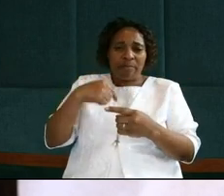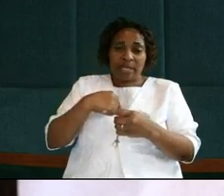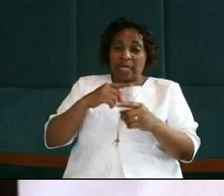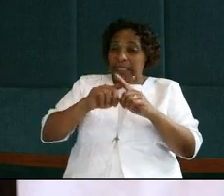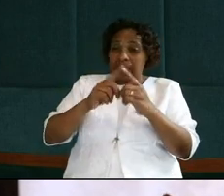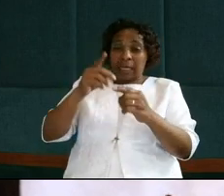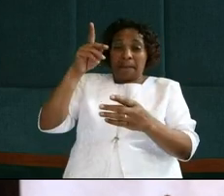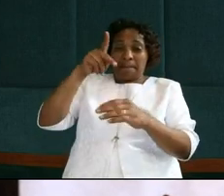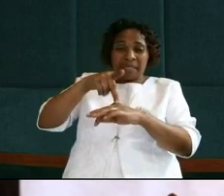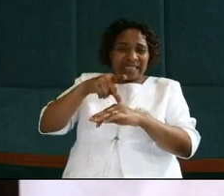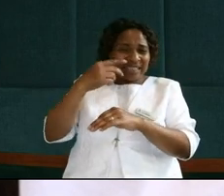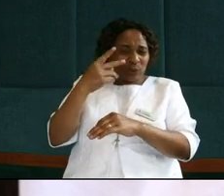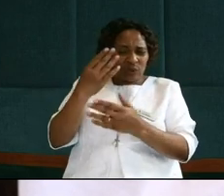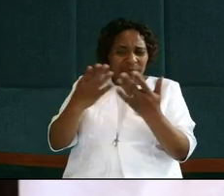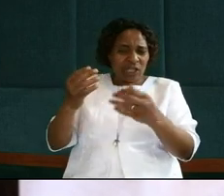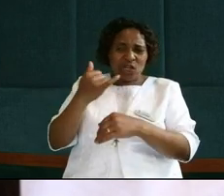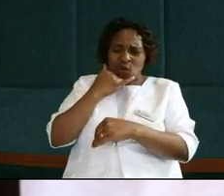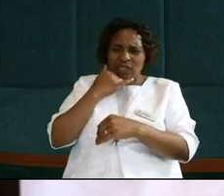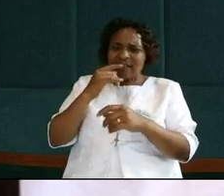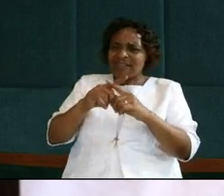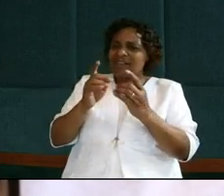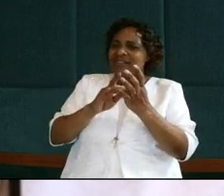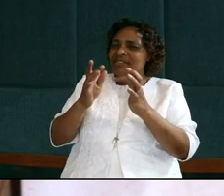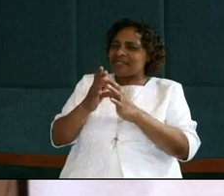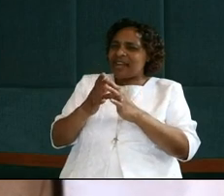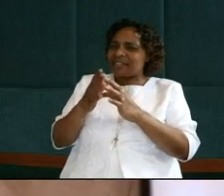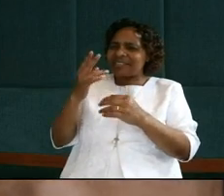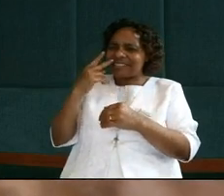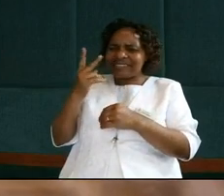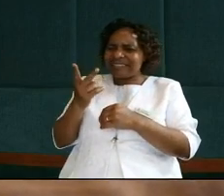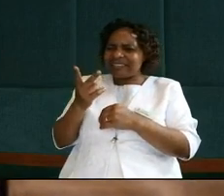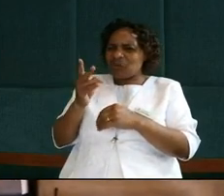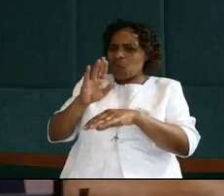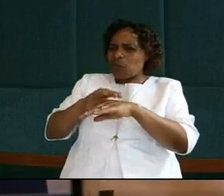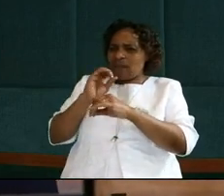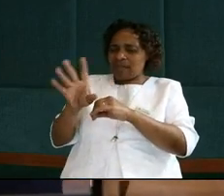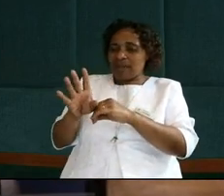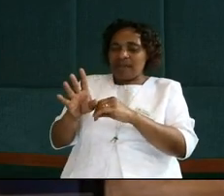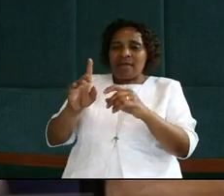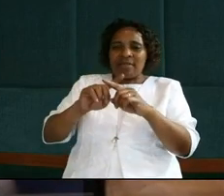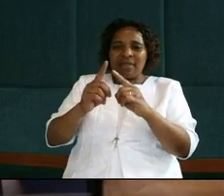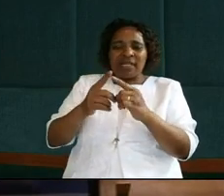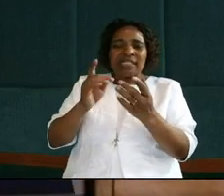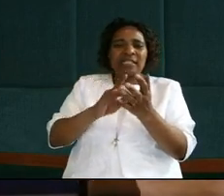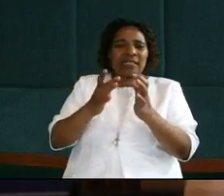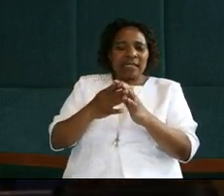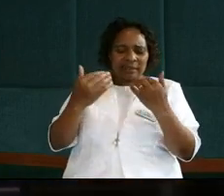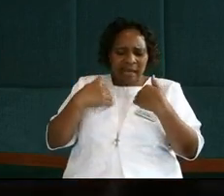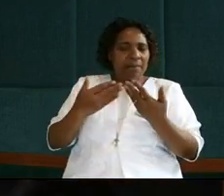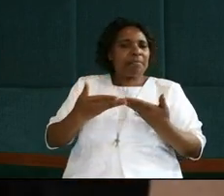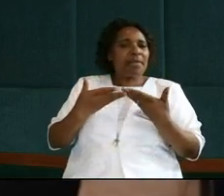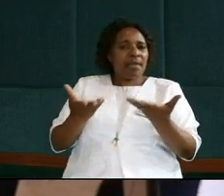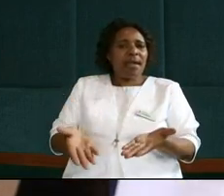Peter knew something is wrong. And he said, Jesus, I didn't see it that way. Now, then Jesus, here I am. Now,